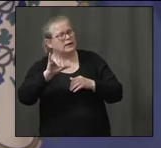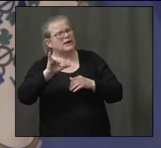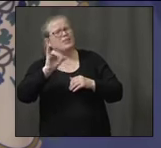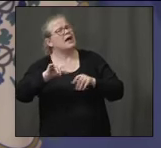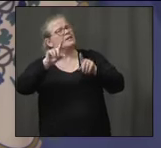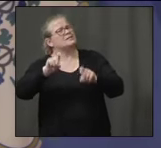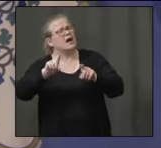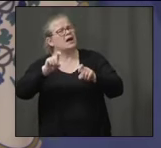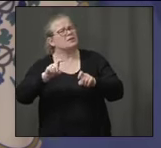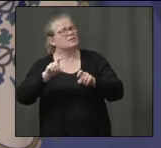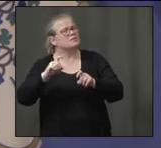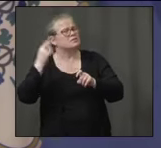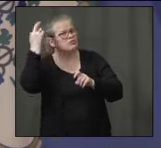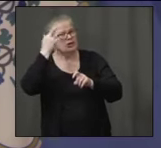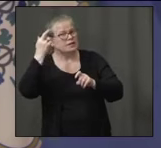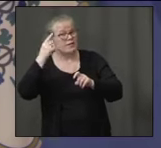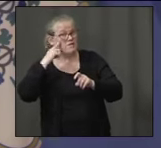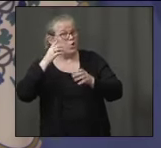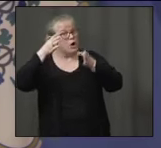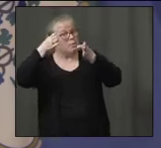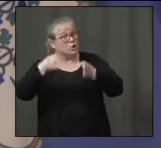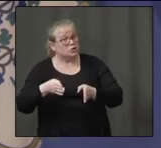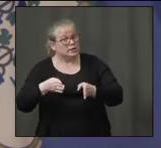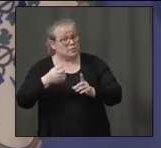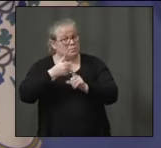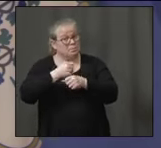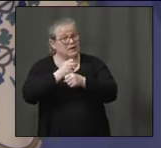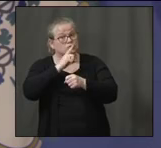return to work as opposed to making broader decisions?